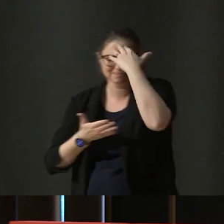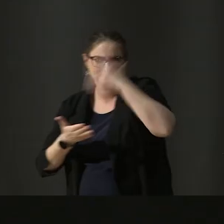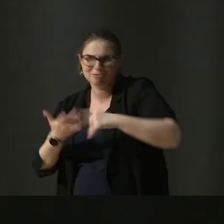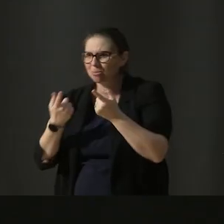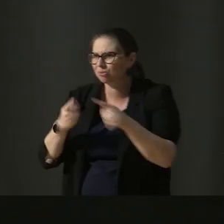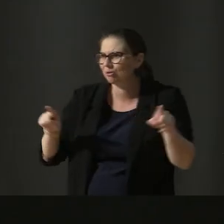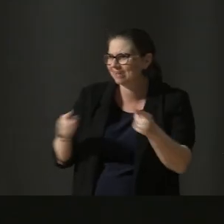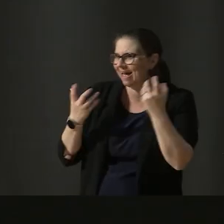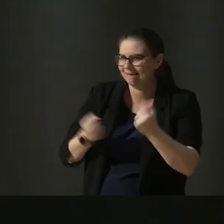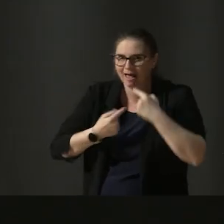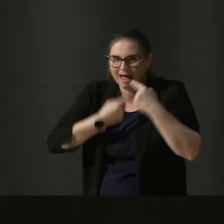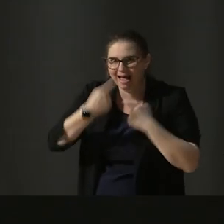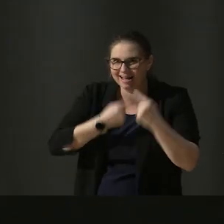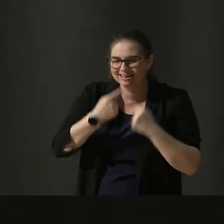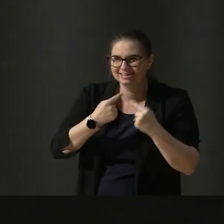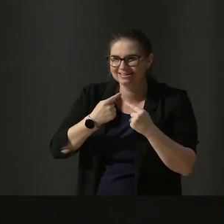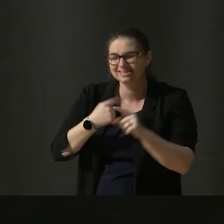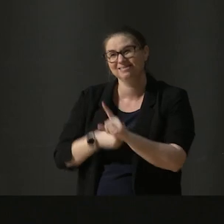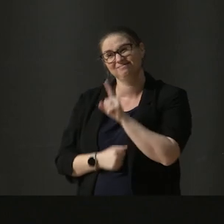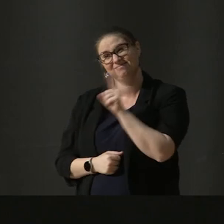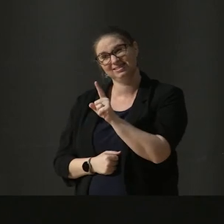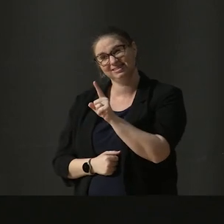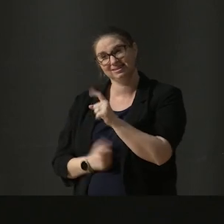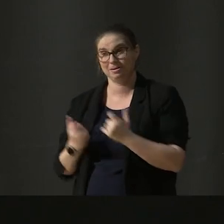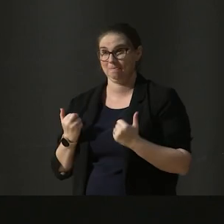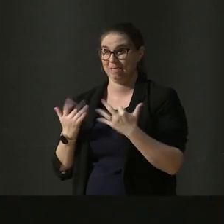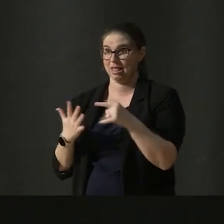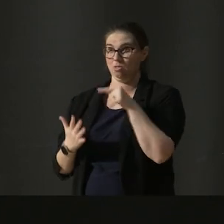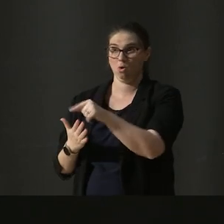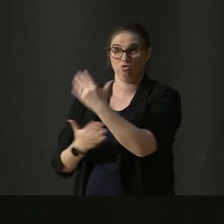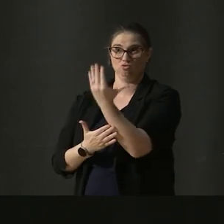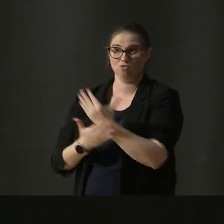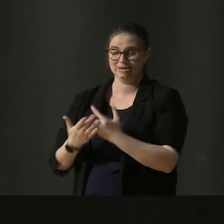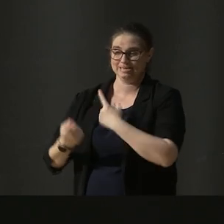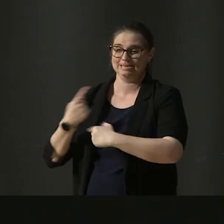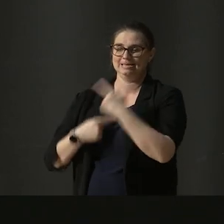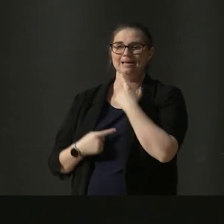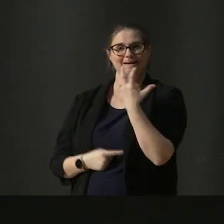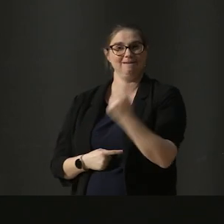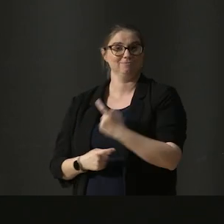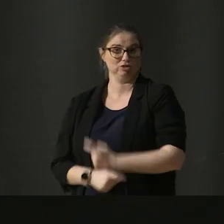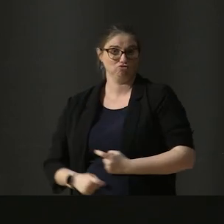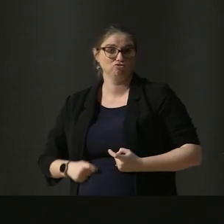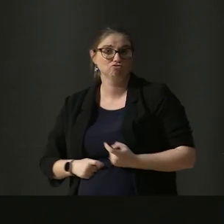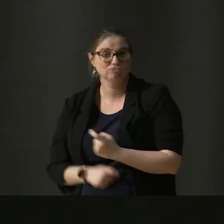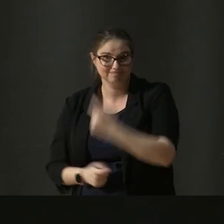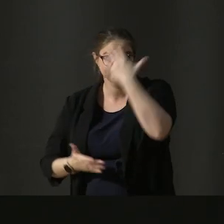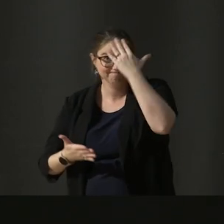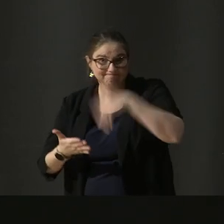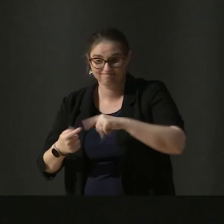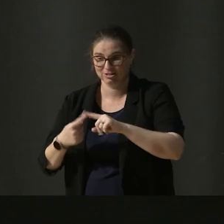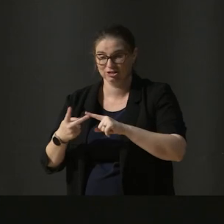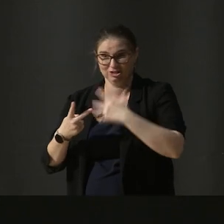And sadly, many of these stories share similar themes of frustration, shame, and regret.